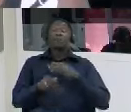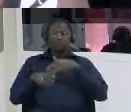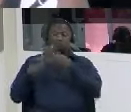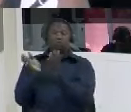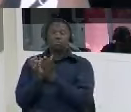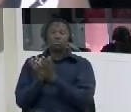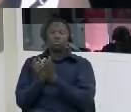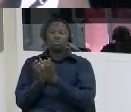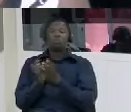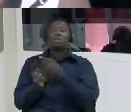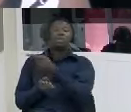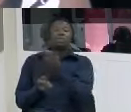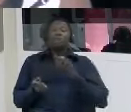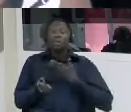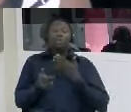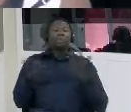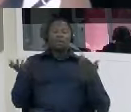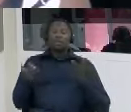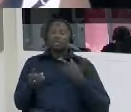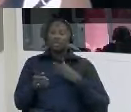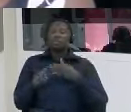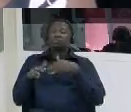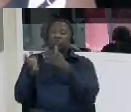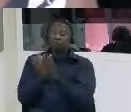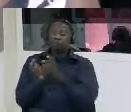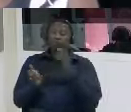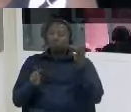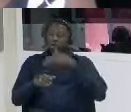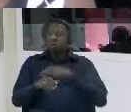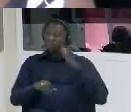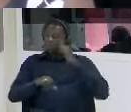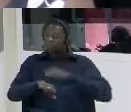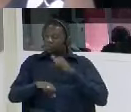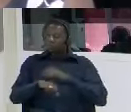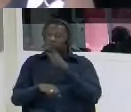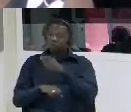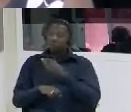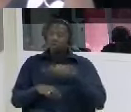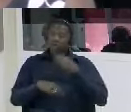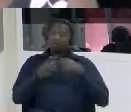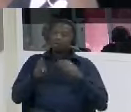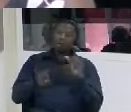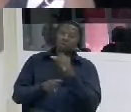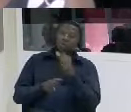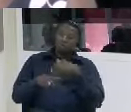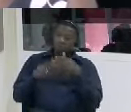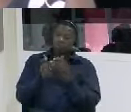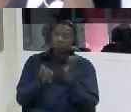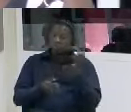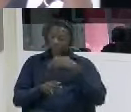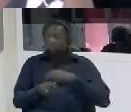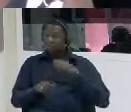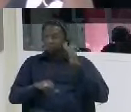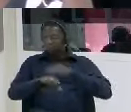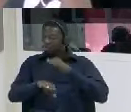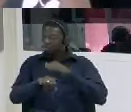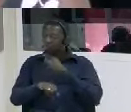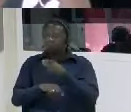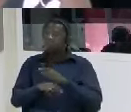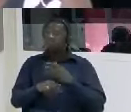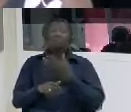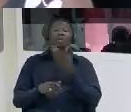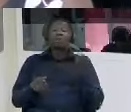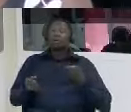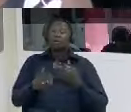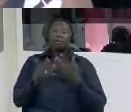and torture you there were many yeah can you just tell us who else you remember or recognize apart from